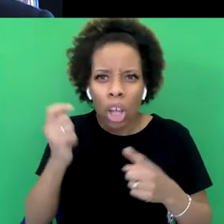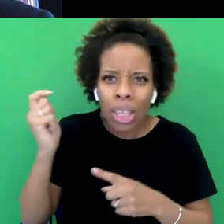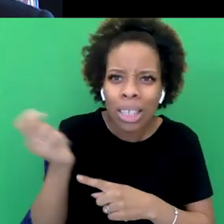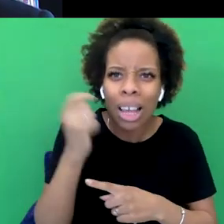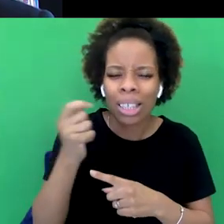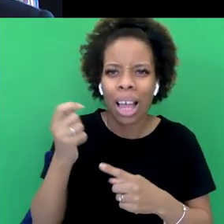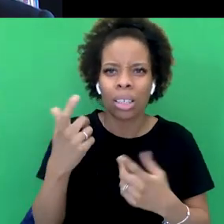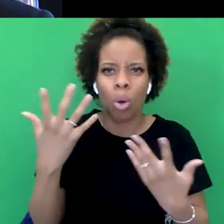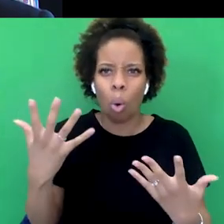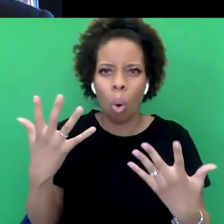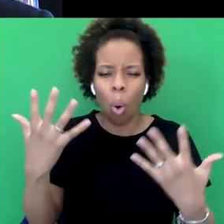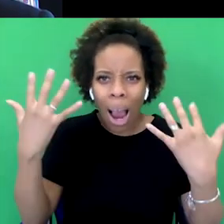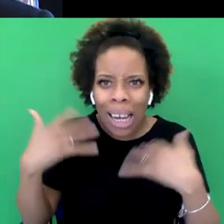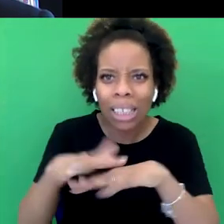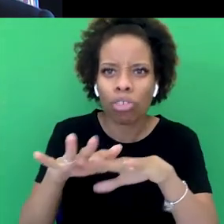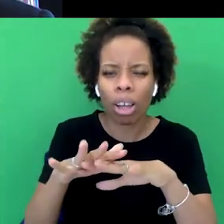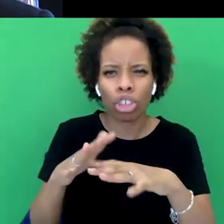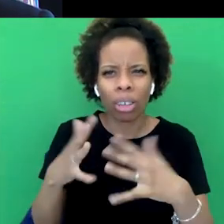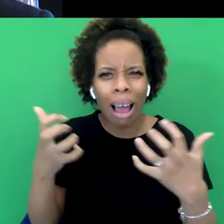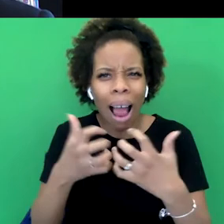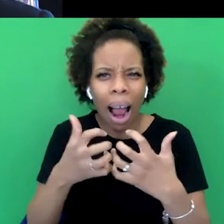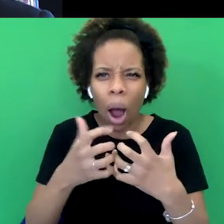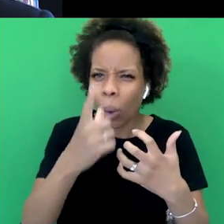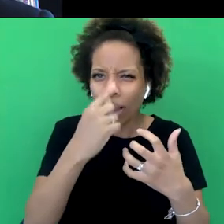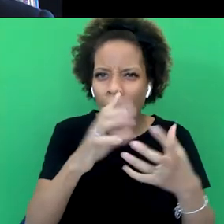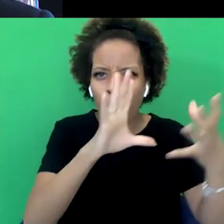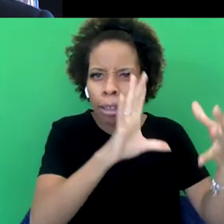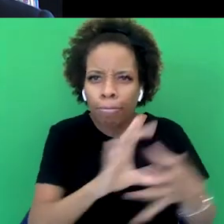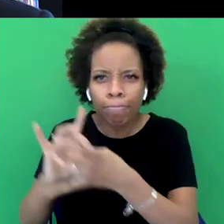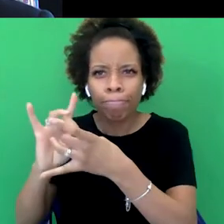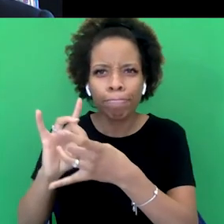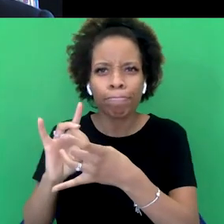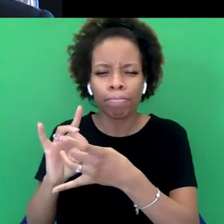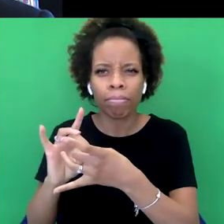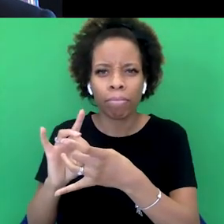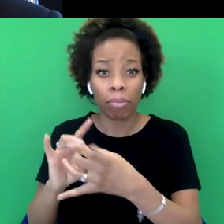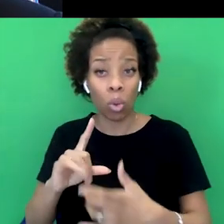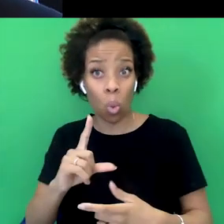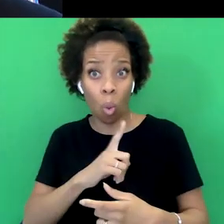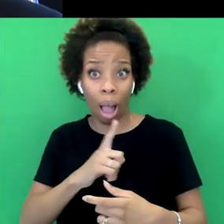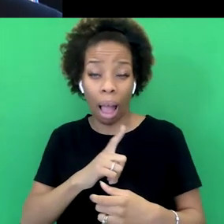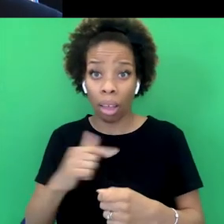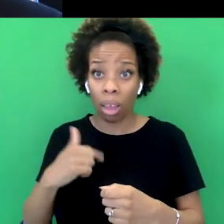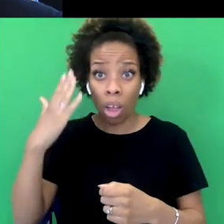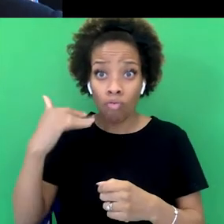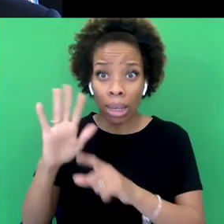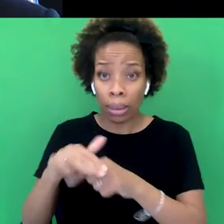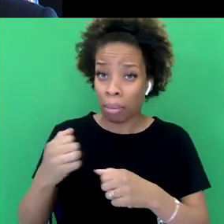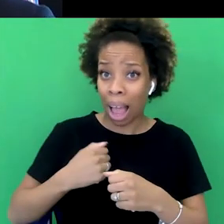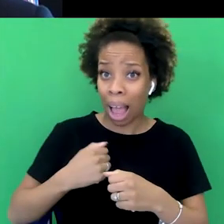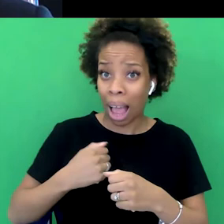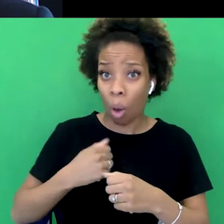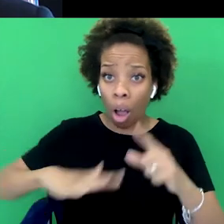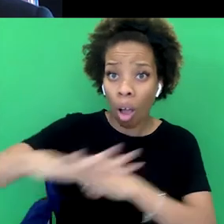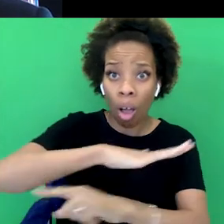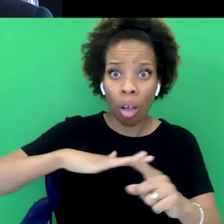-empire citizens has, in a weird way, laundered its racism reputation and stopped us from having